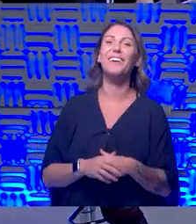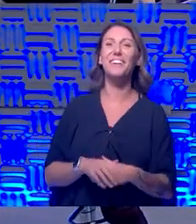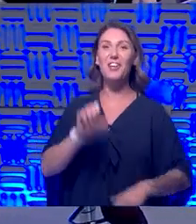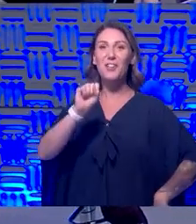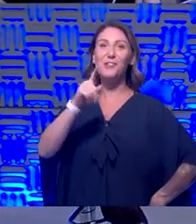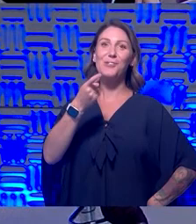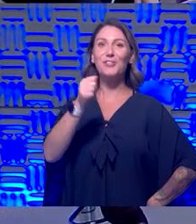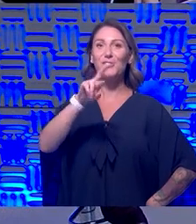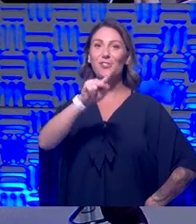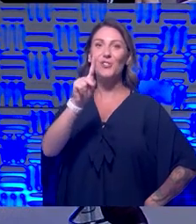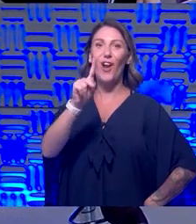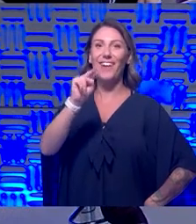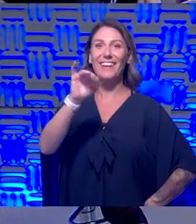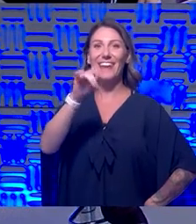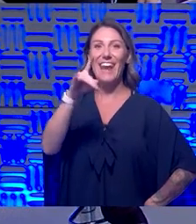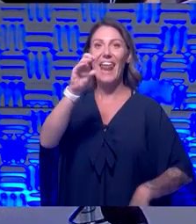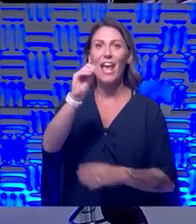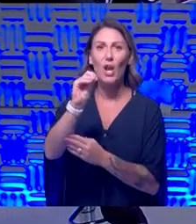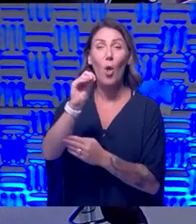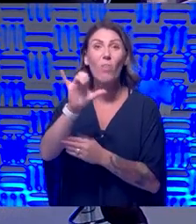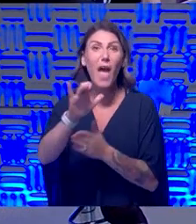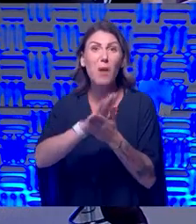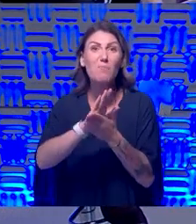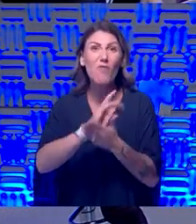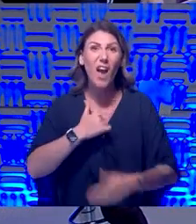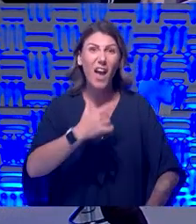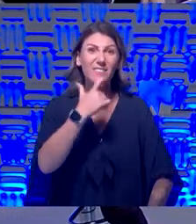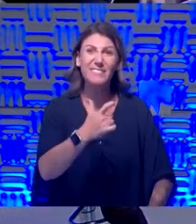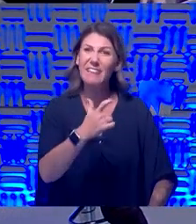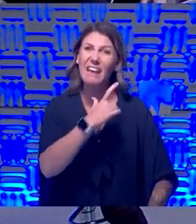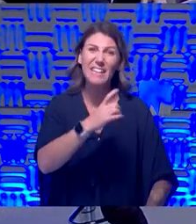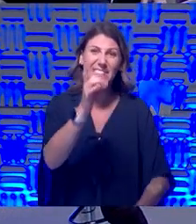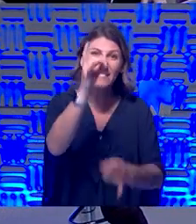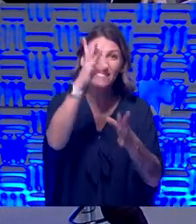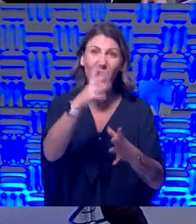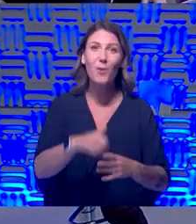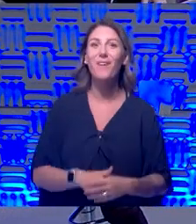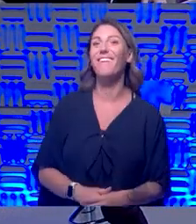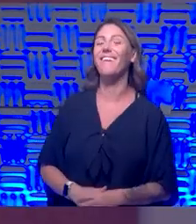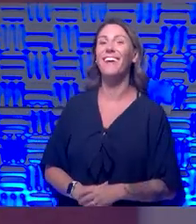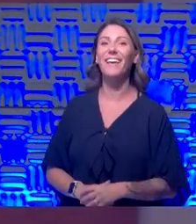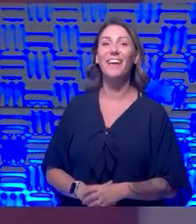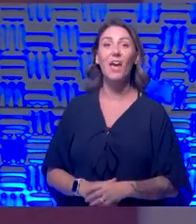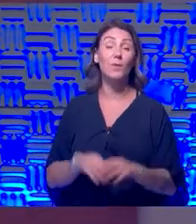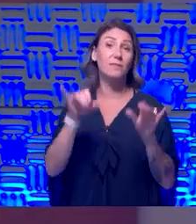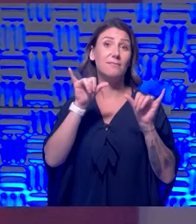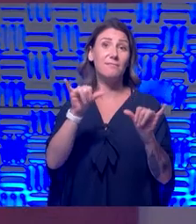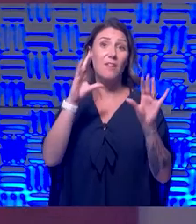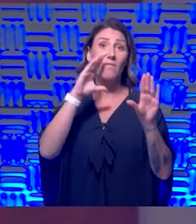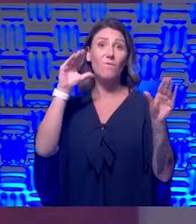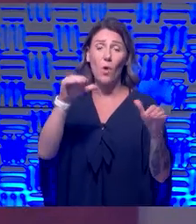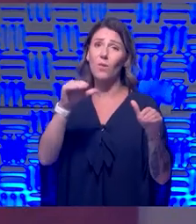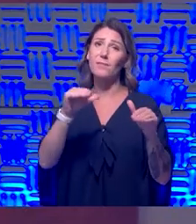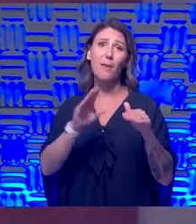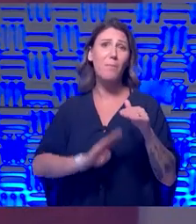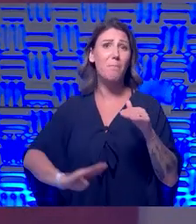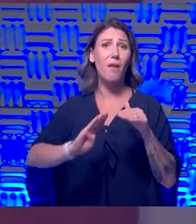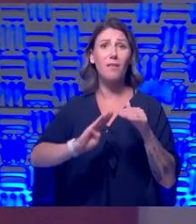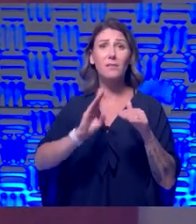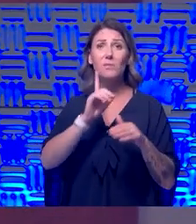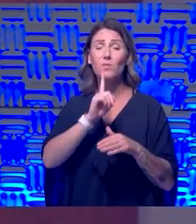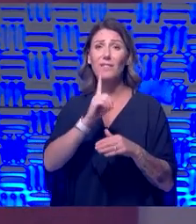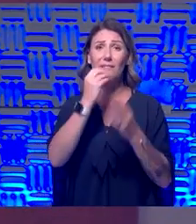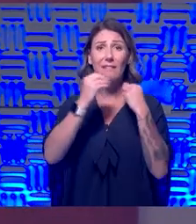I've seen that movie. It's terrible. It's so bad, it's funny. I'd just say stay focused on the basics, you know, so